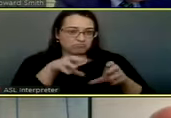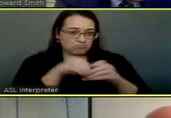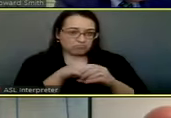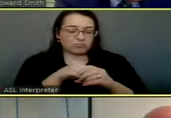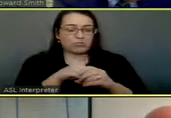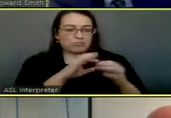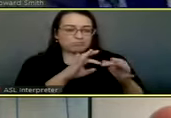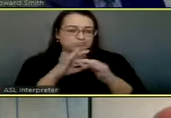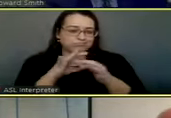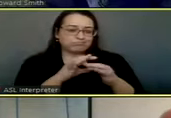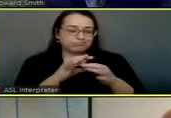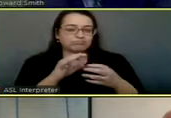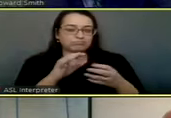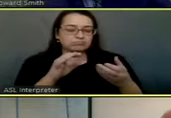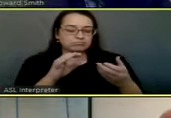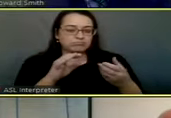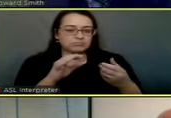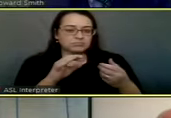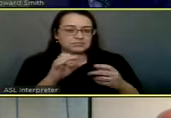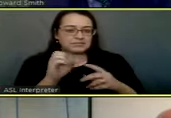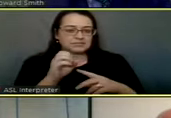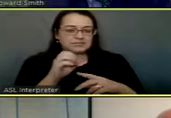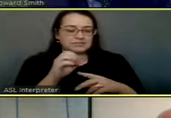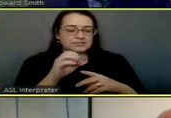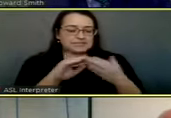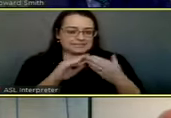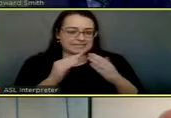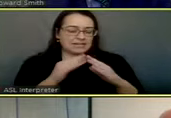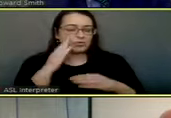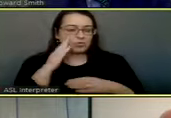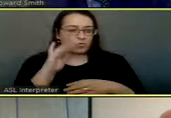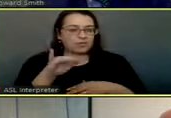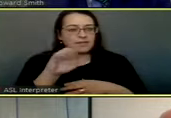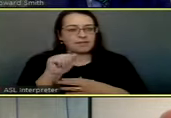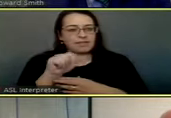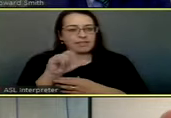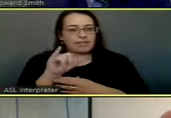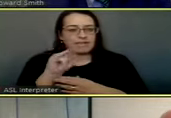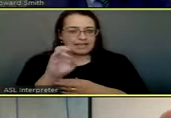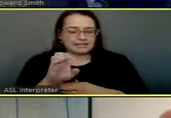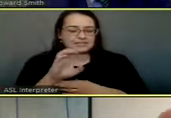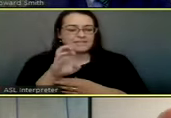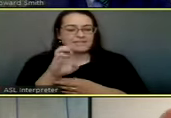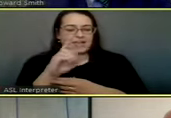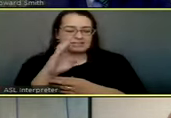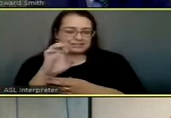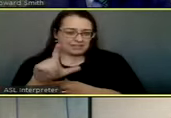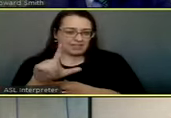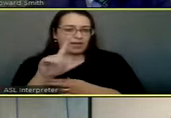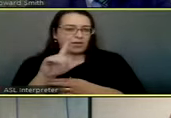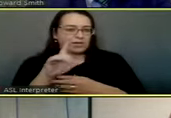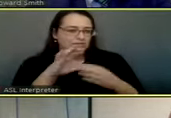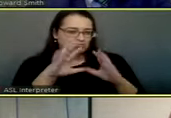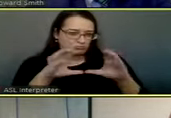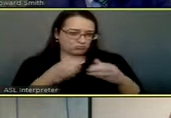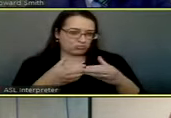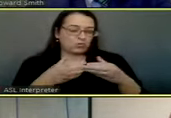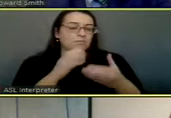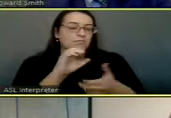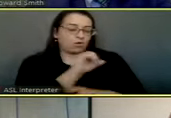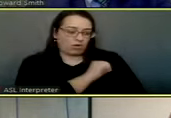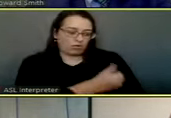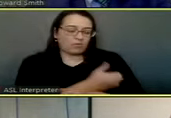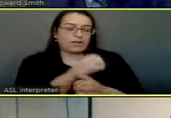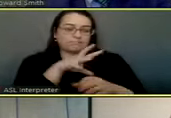a correlation of similarly situated cities known as the Alliance of XL Municipalities. Authorizing participation